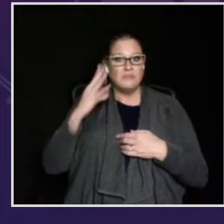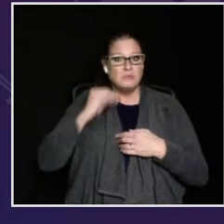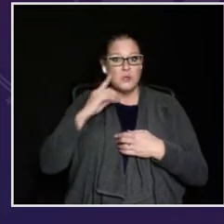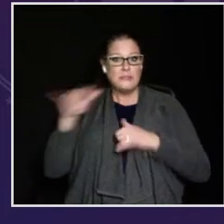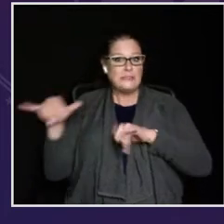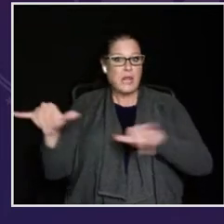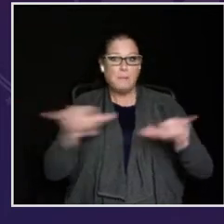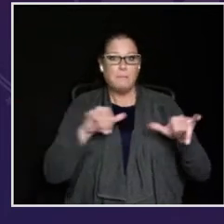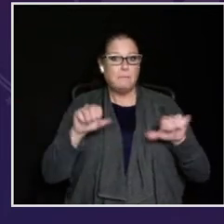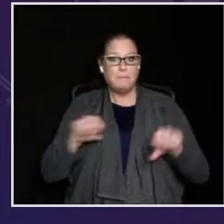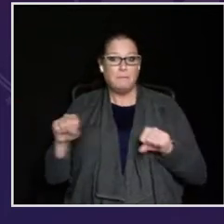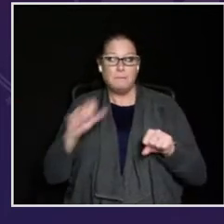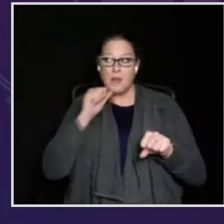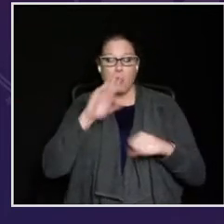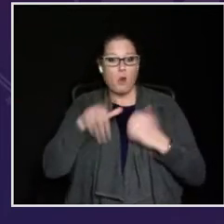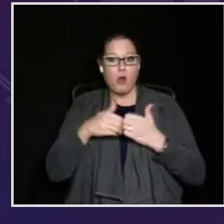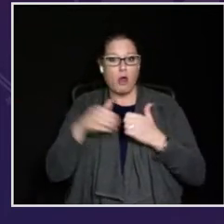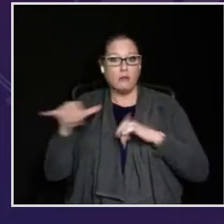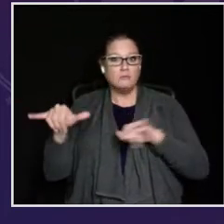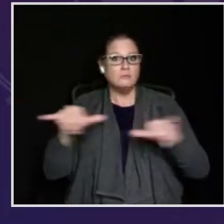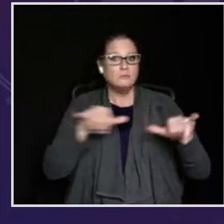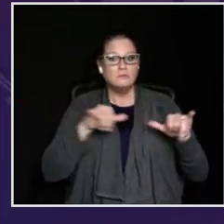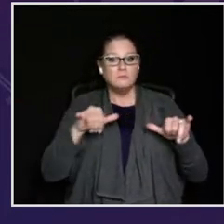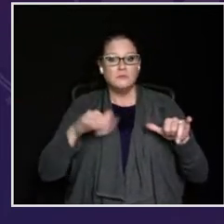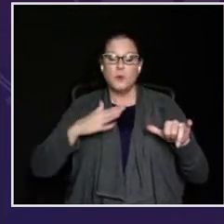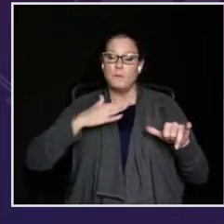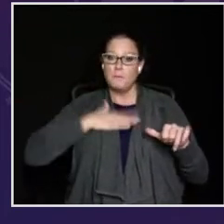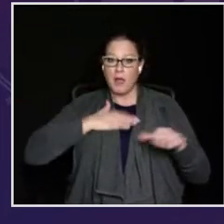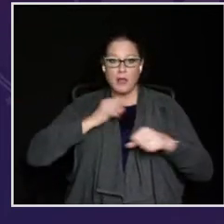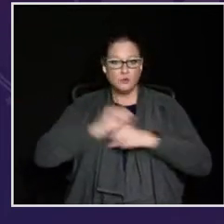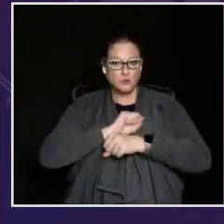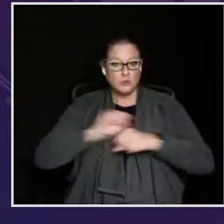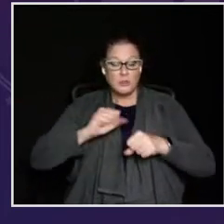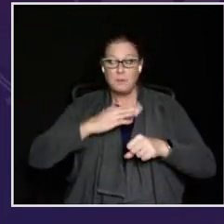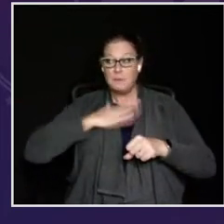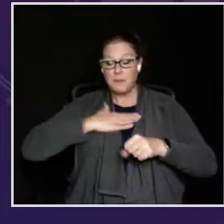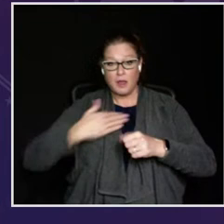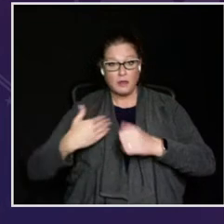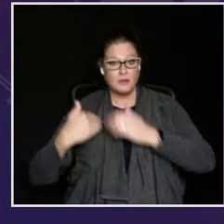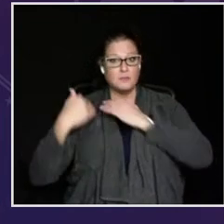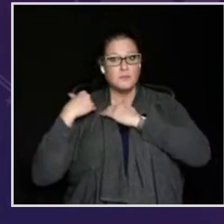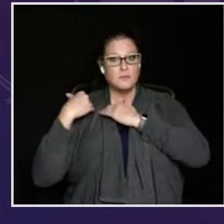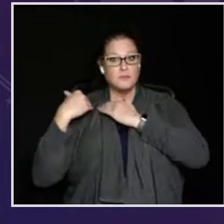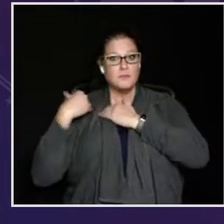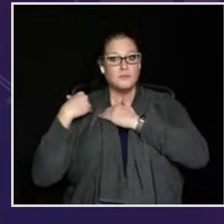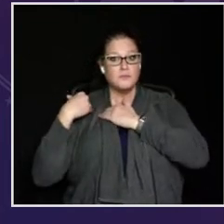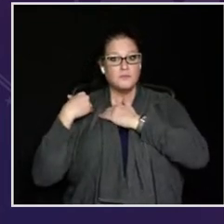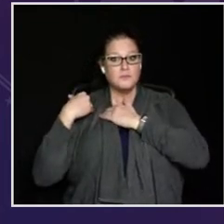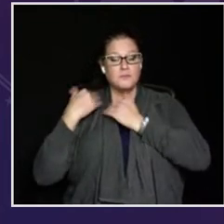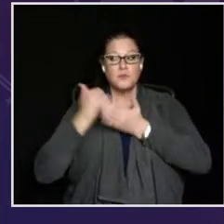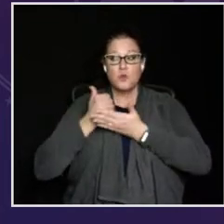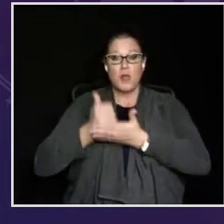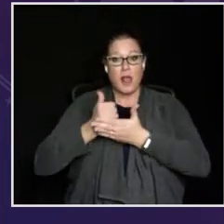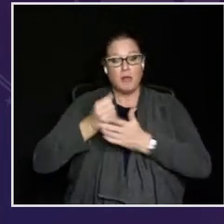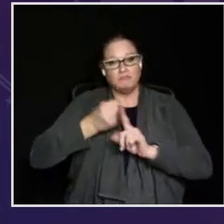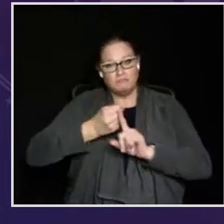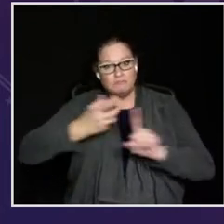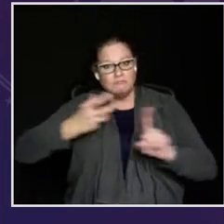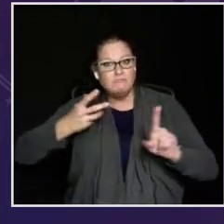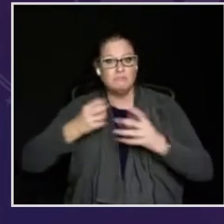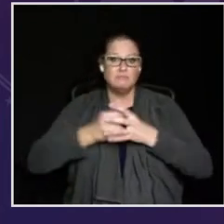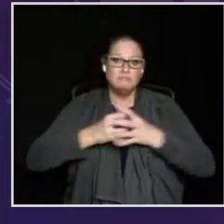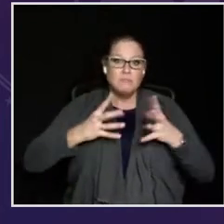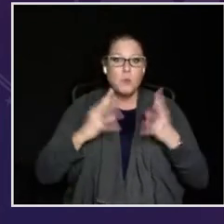tragically, not all have experienced those possibilities. So I consider it my duty and my